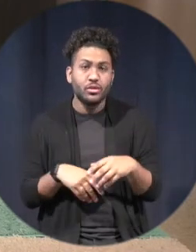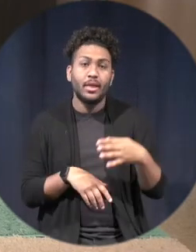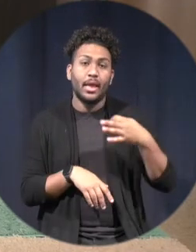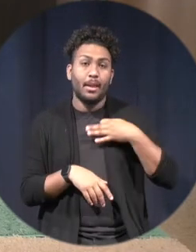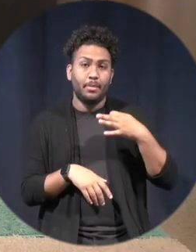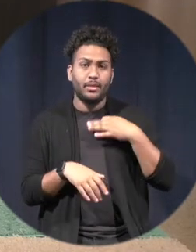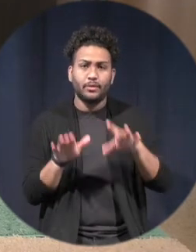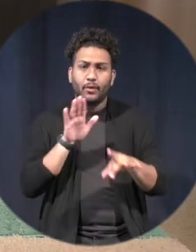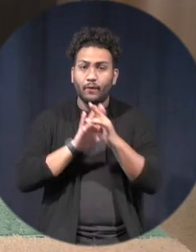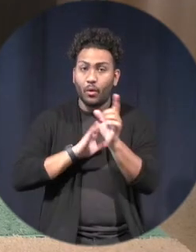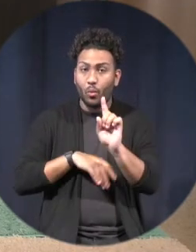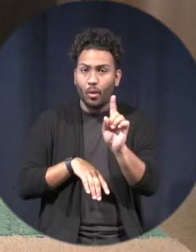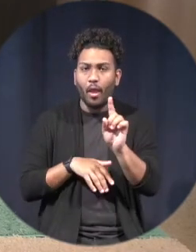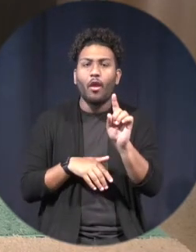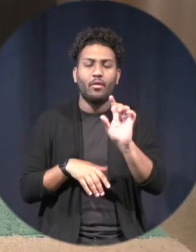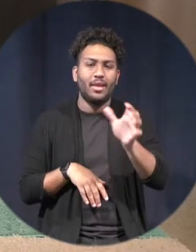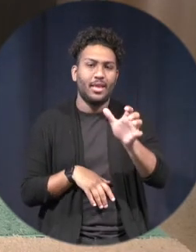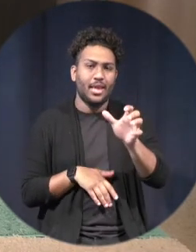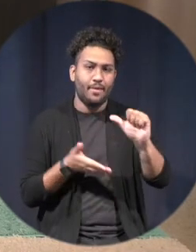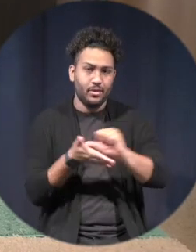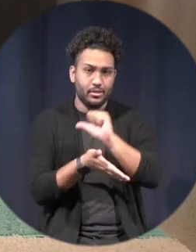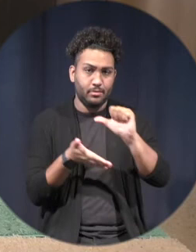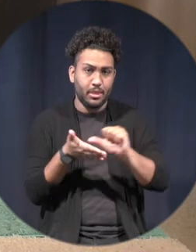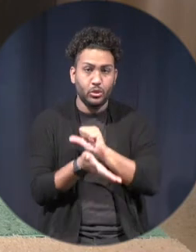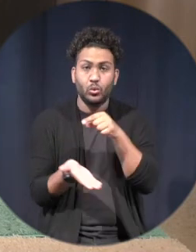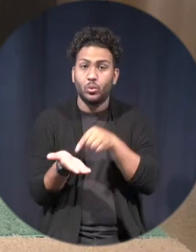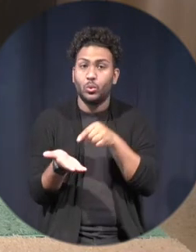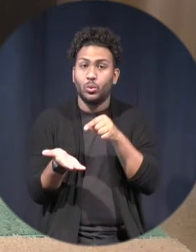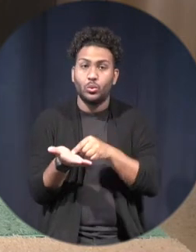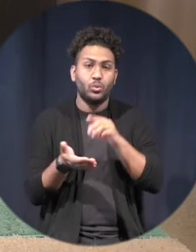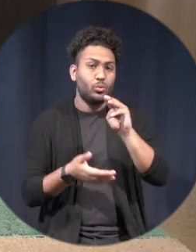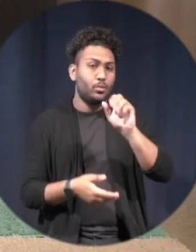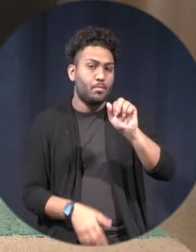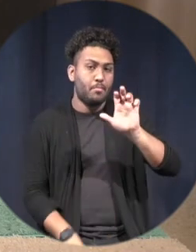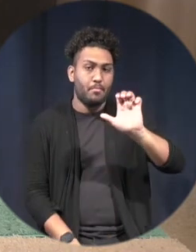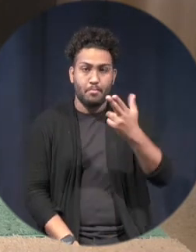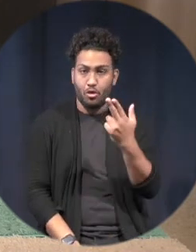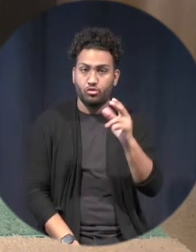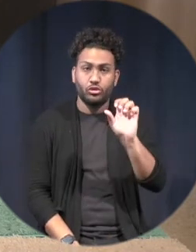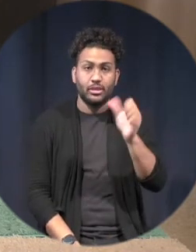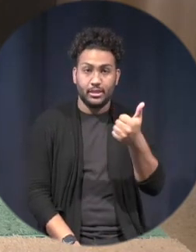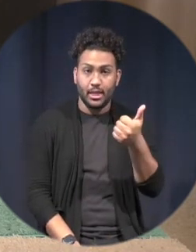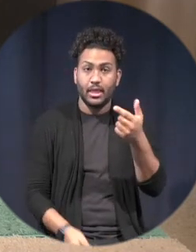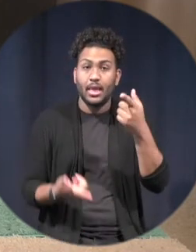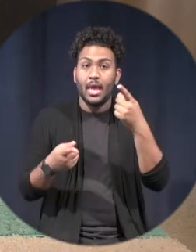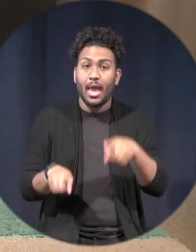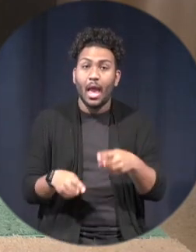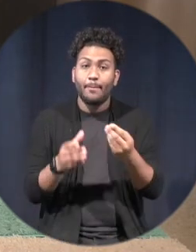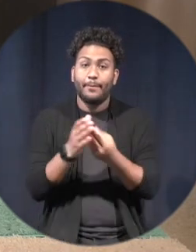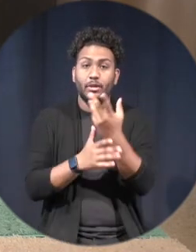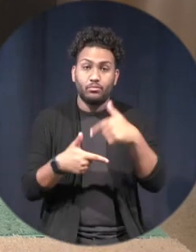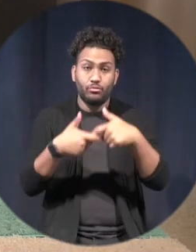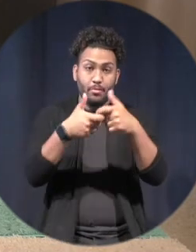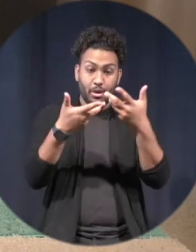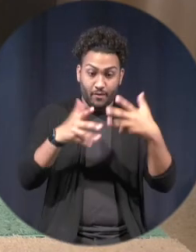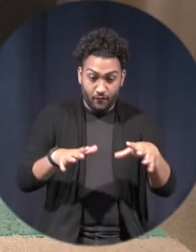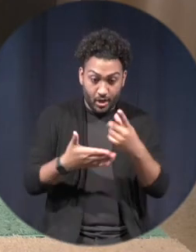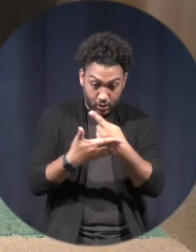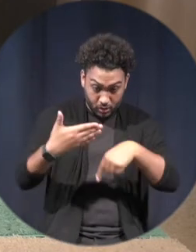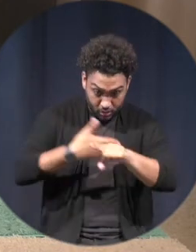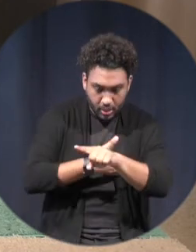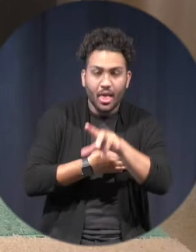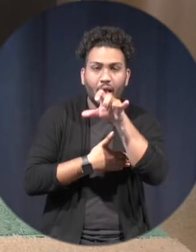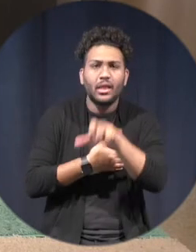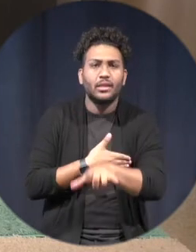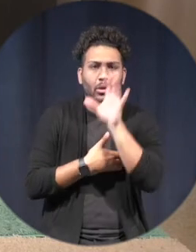our Canvas page. The deadline is March 10th. We will schedule interviews for the week after spring break. If you are interested